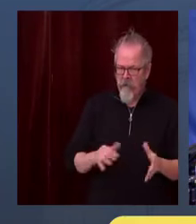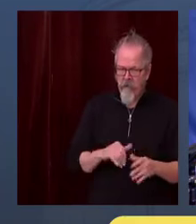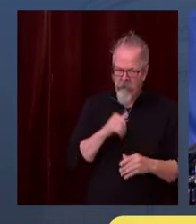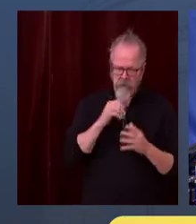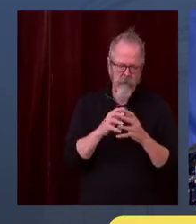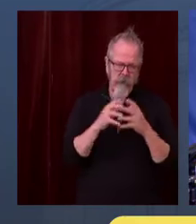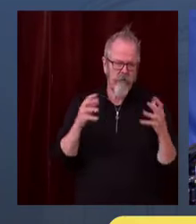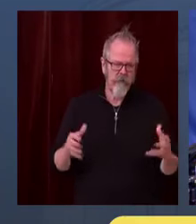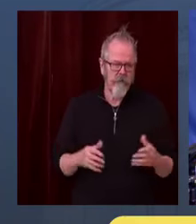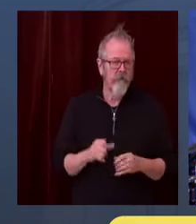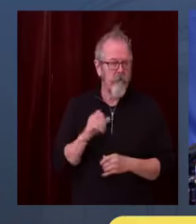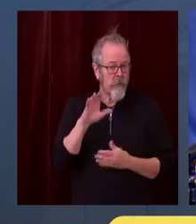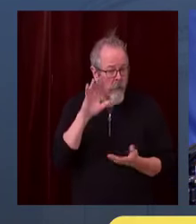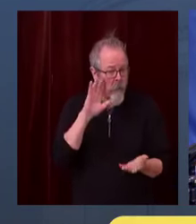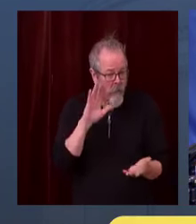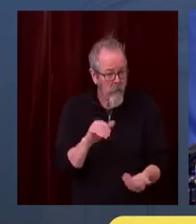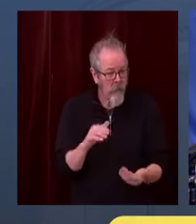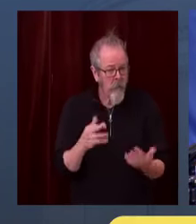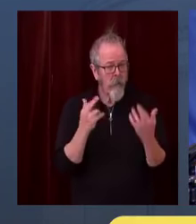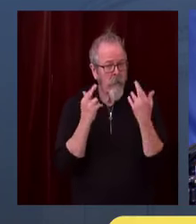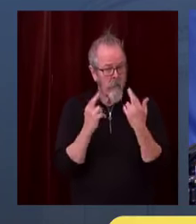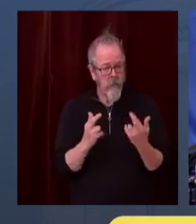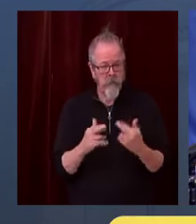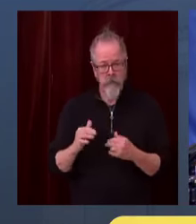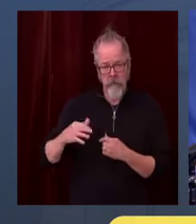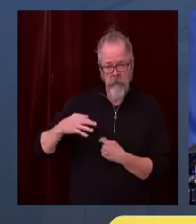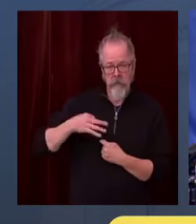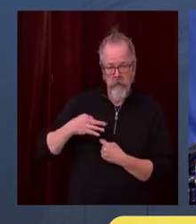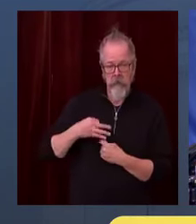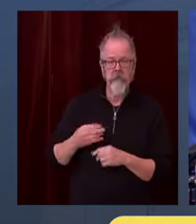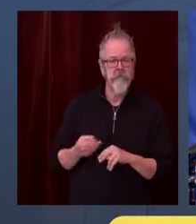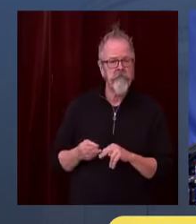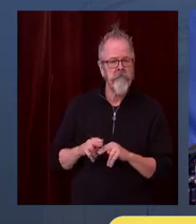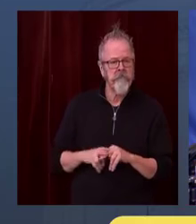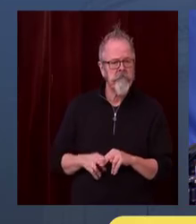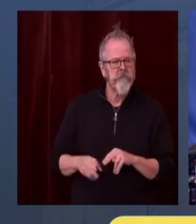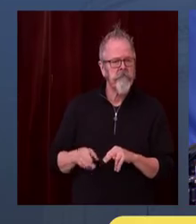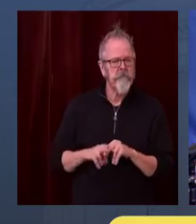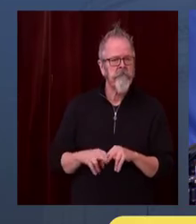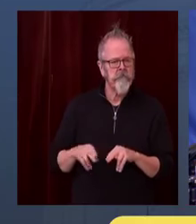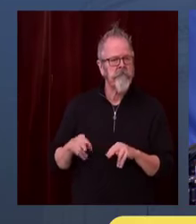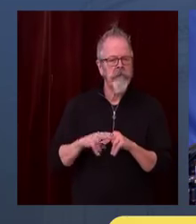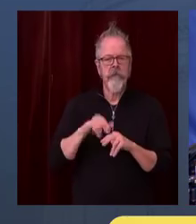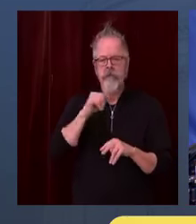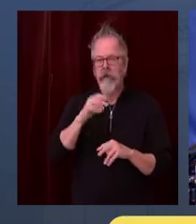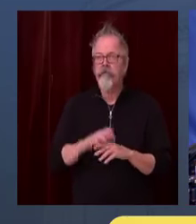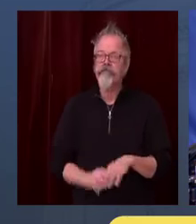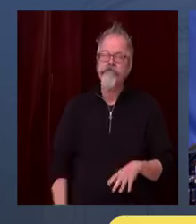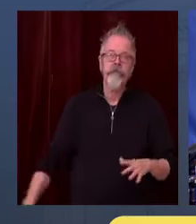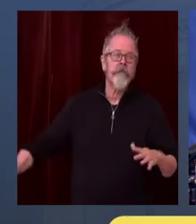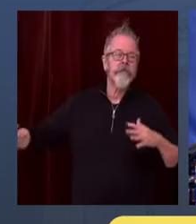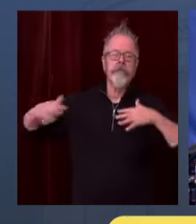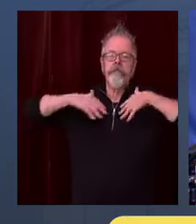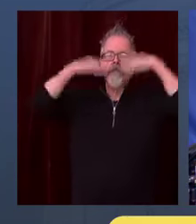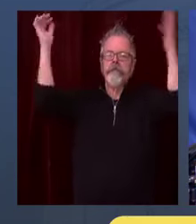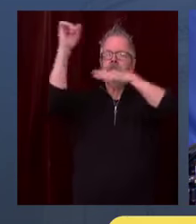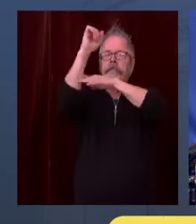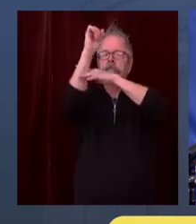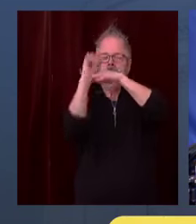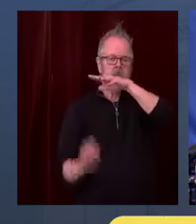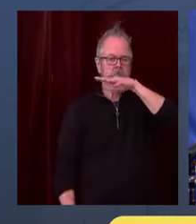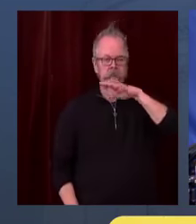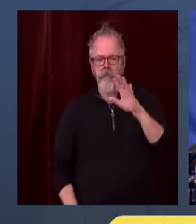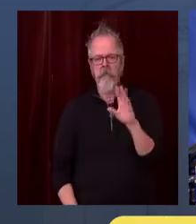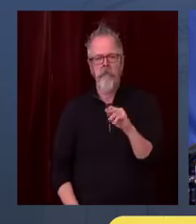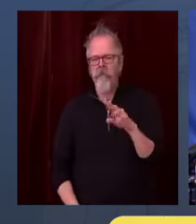Now, I'll issue with one of the things you said. Look, the problem here is not the department. The problem is the pandemic, the virus. The virus